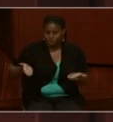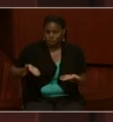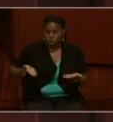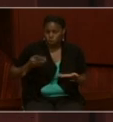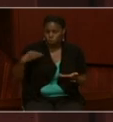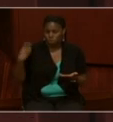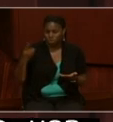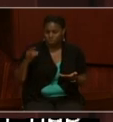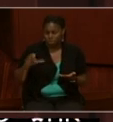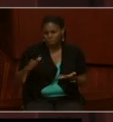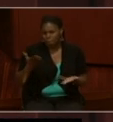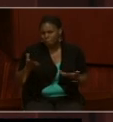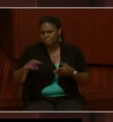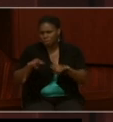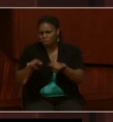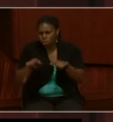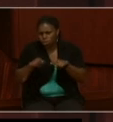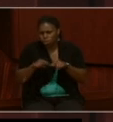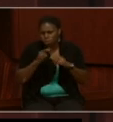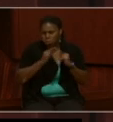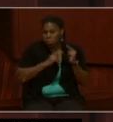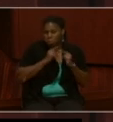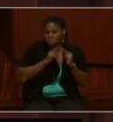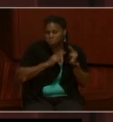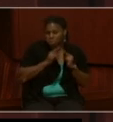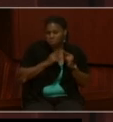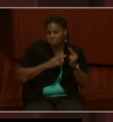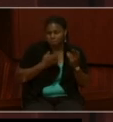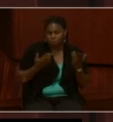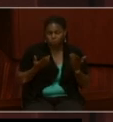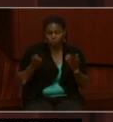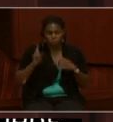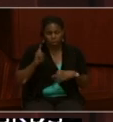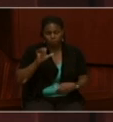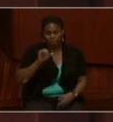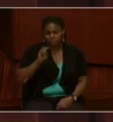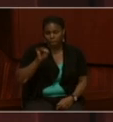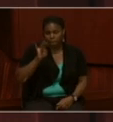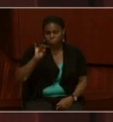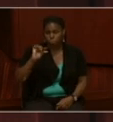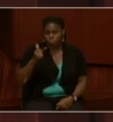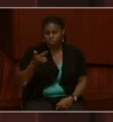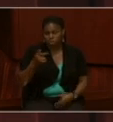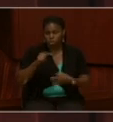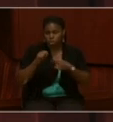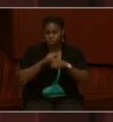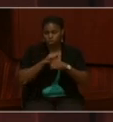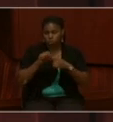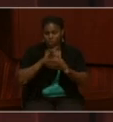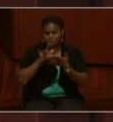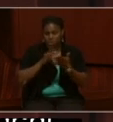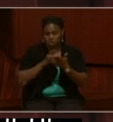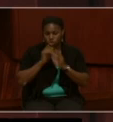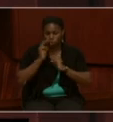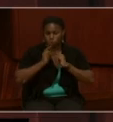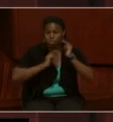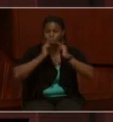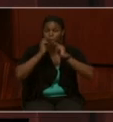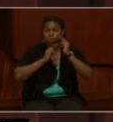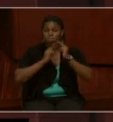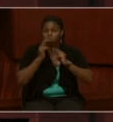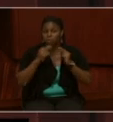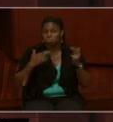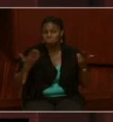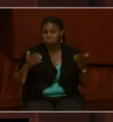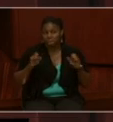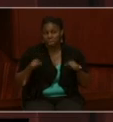also could be at a local facility and wherever the Bainbridge Training Center was built, it could be